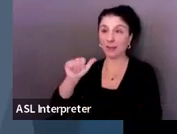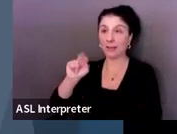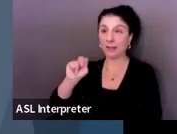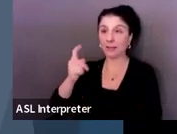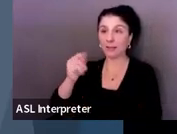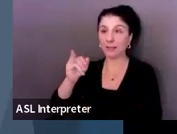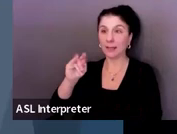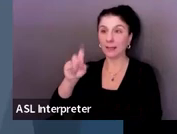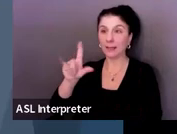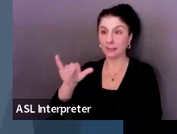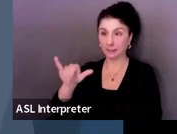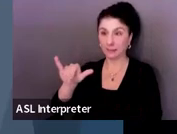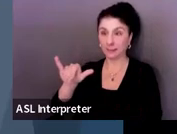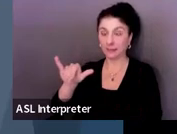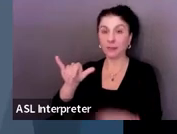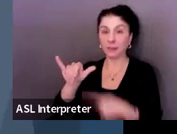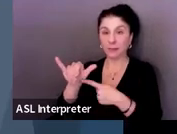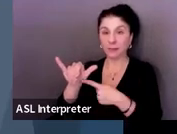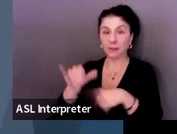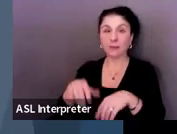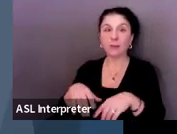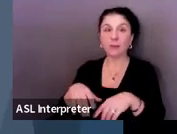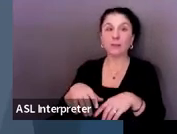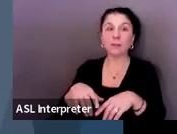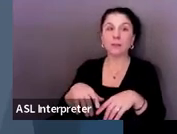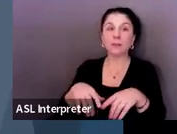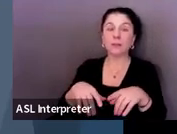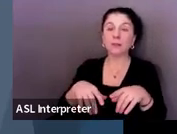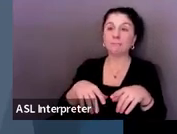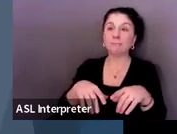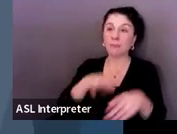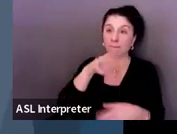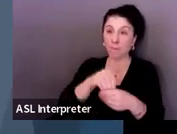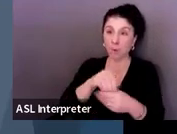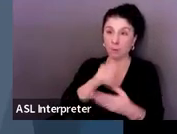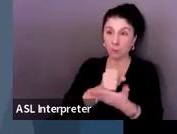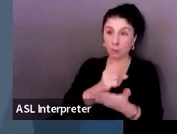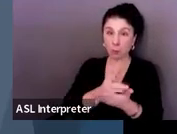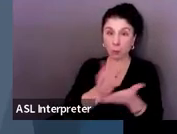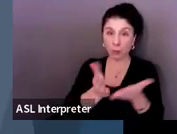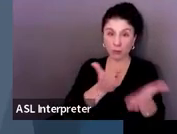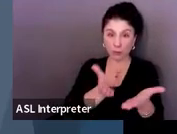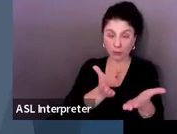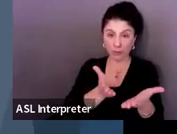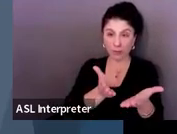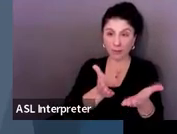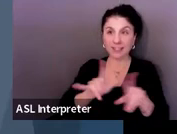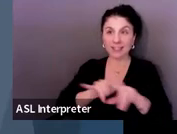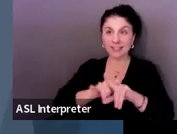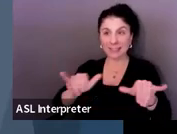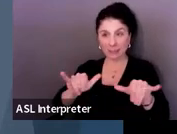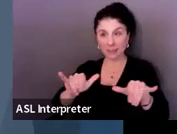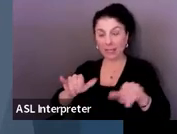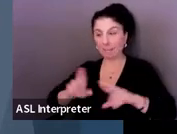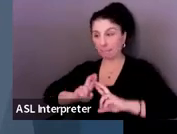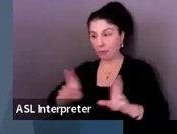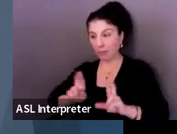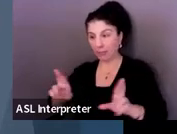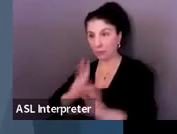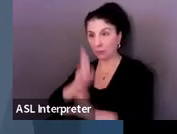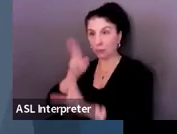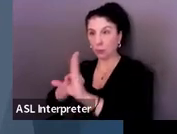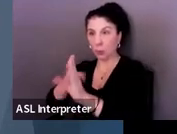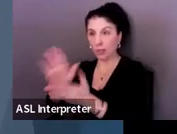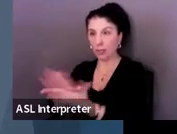And it was given social work services and in preparation for attending a four year college or university